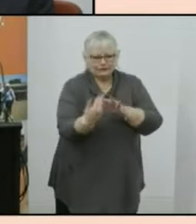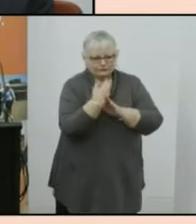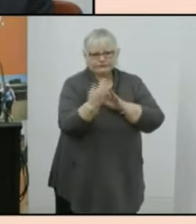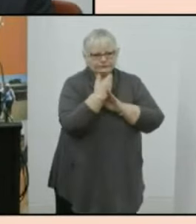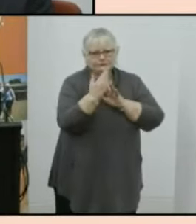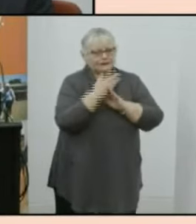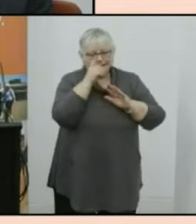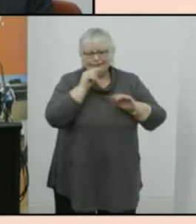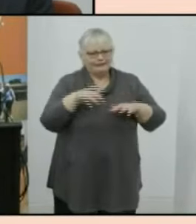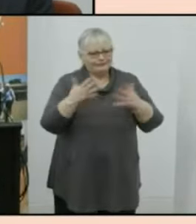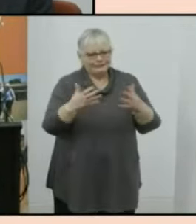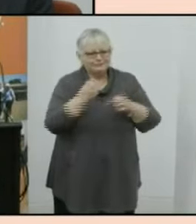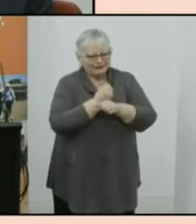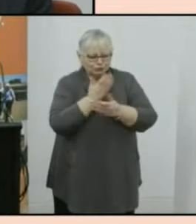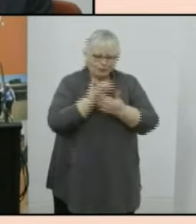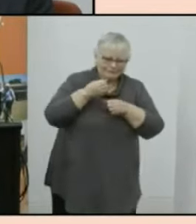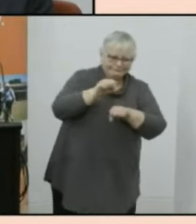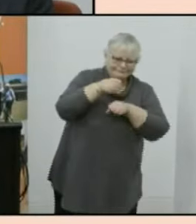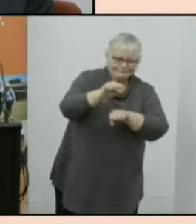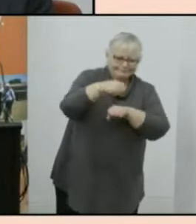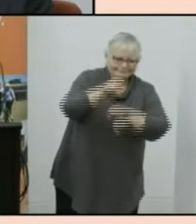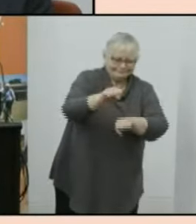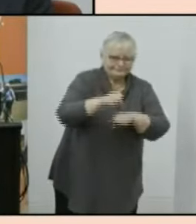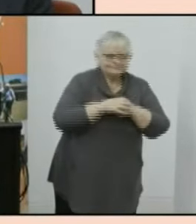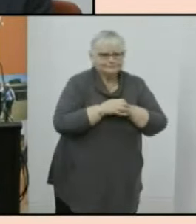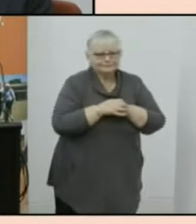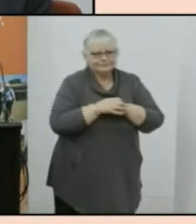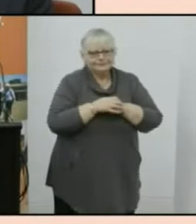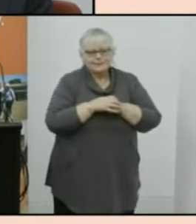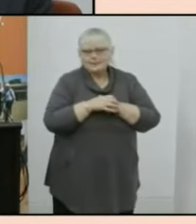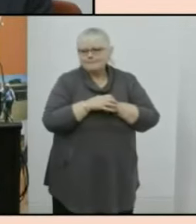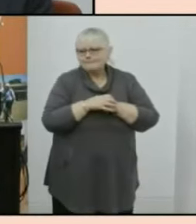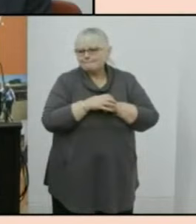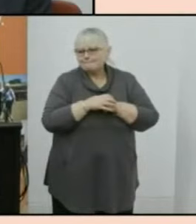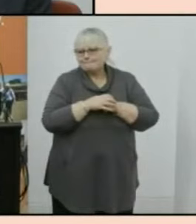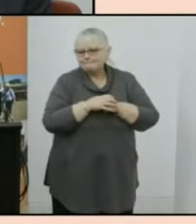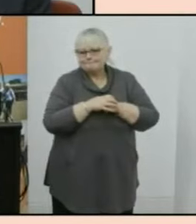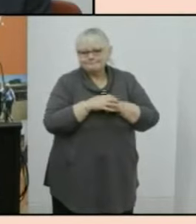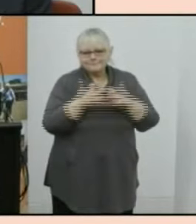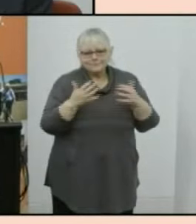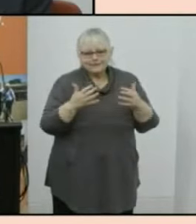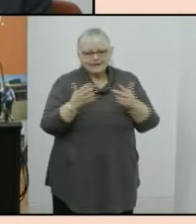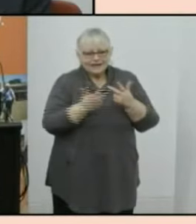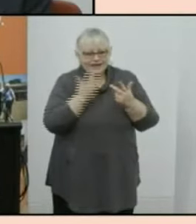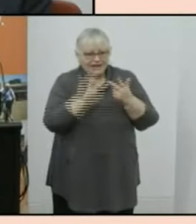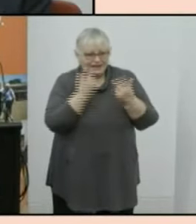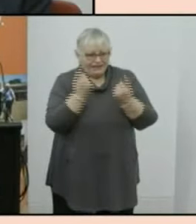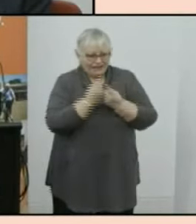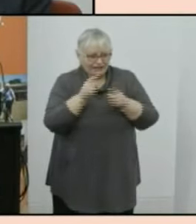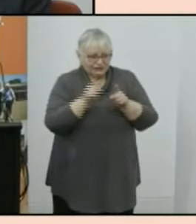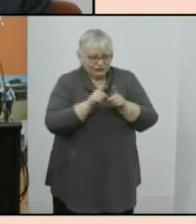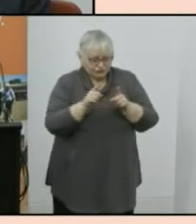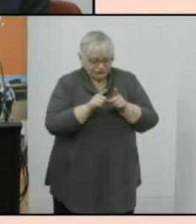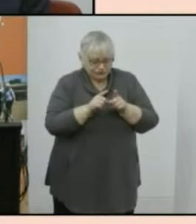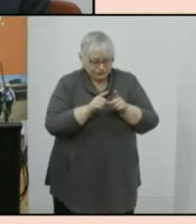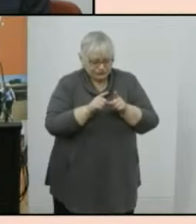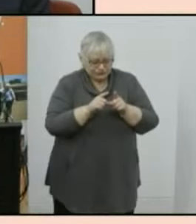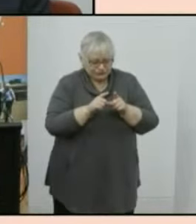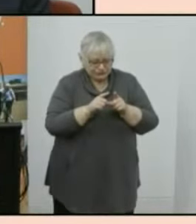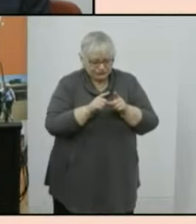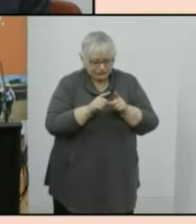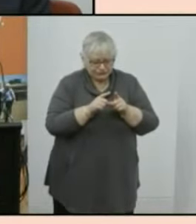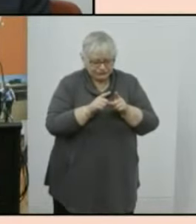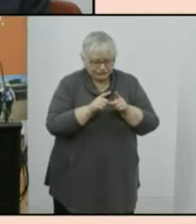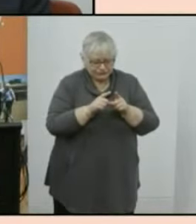that to ensure that that nothing untoward happens and the other thing I would say to people is